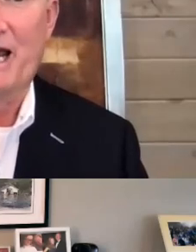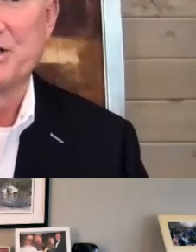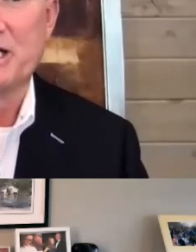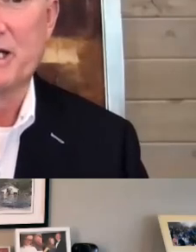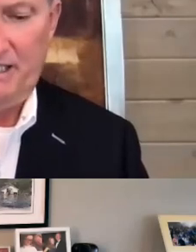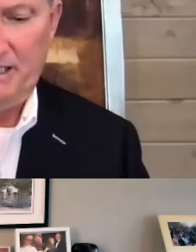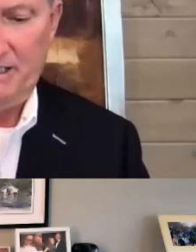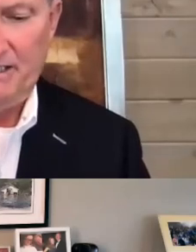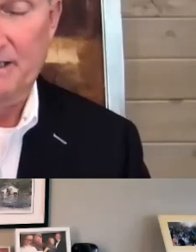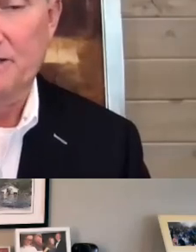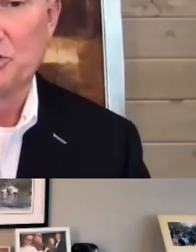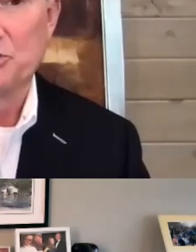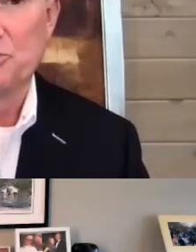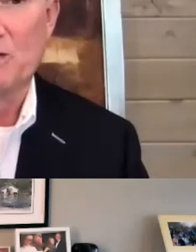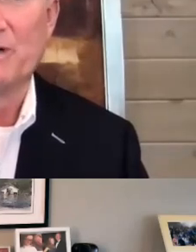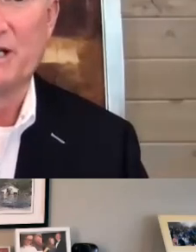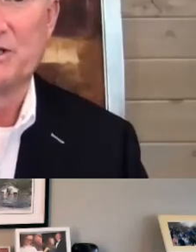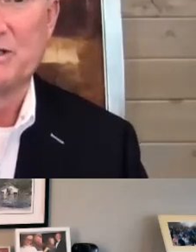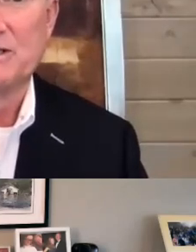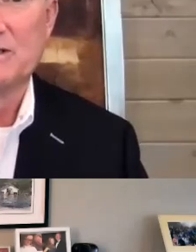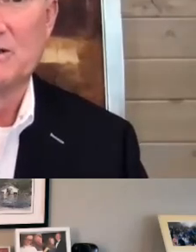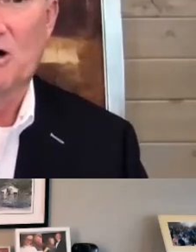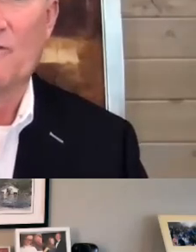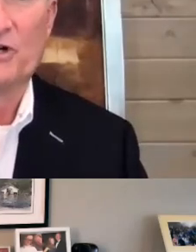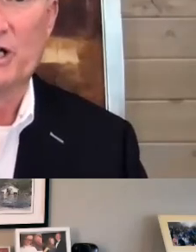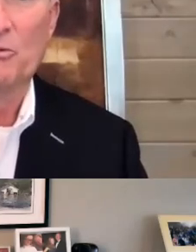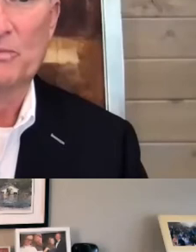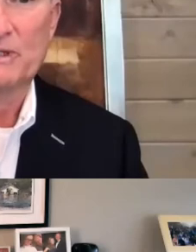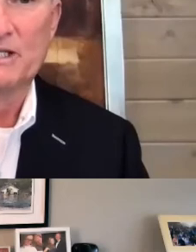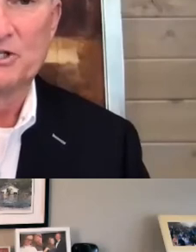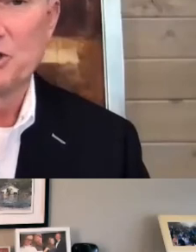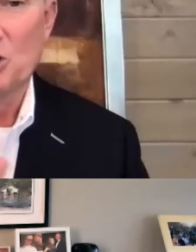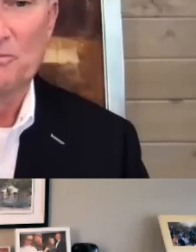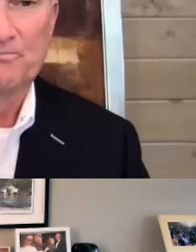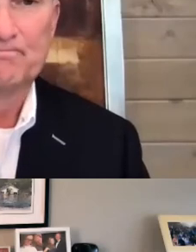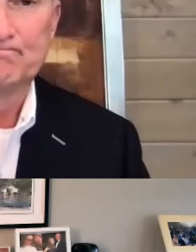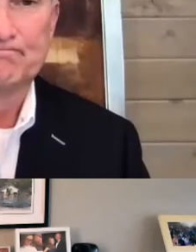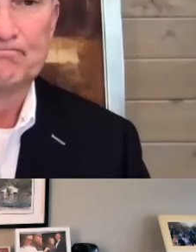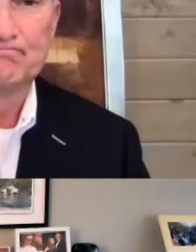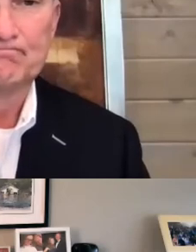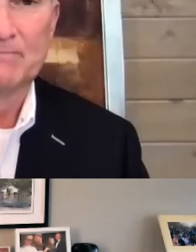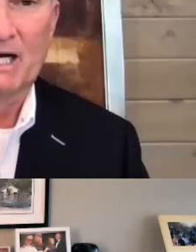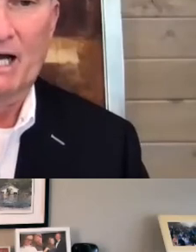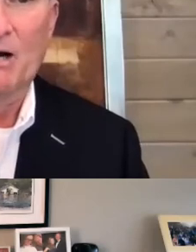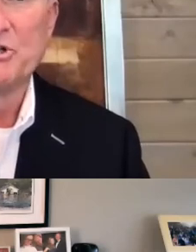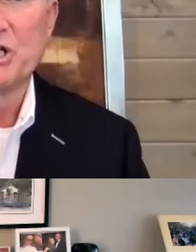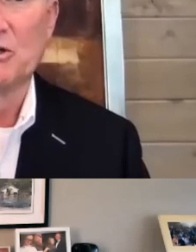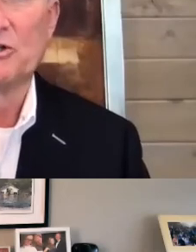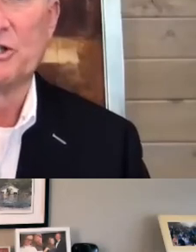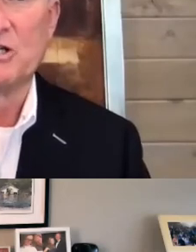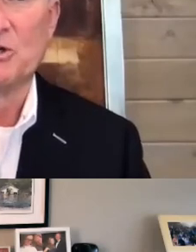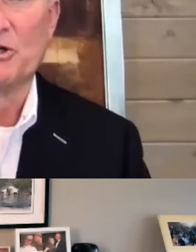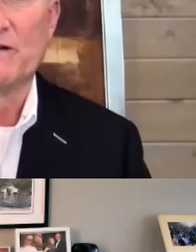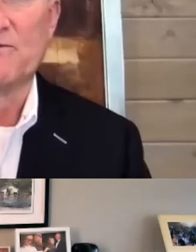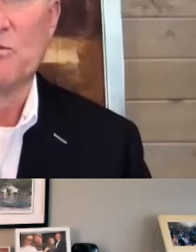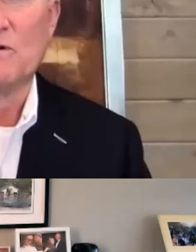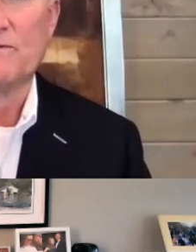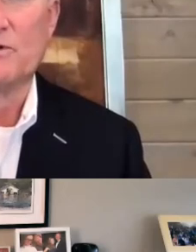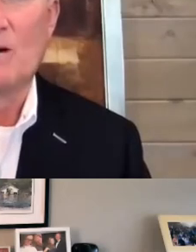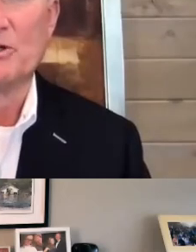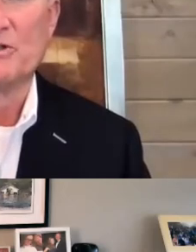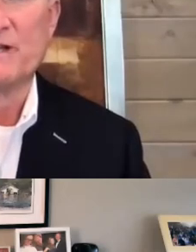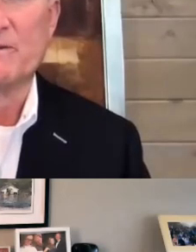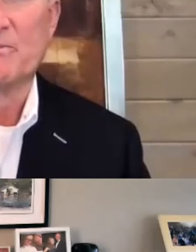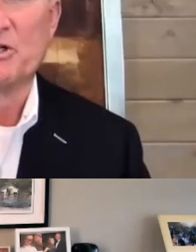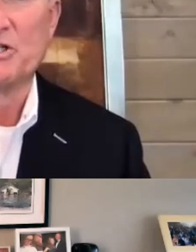go out and ask, and those two companies offered to help. So I would say look to the community for